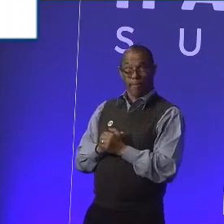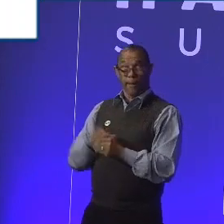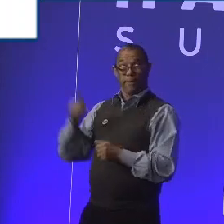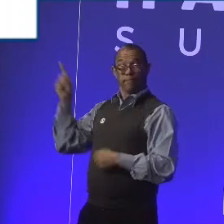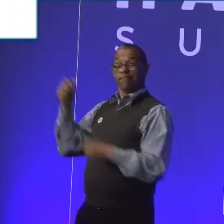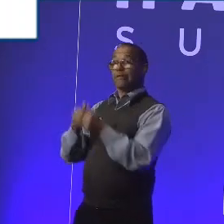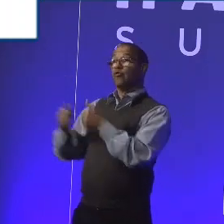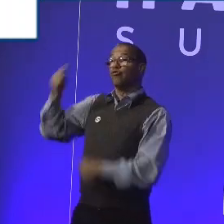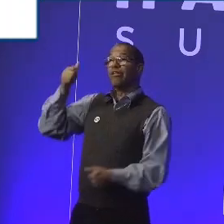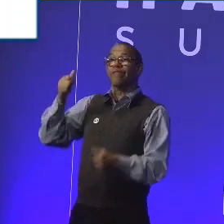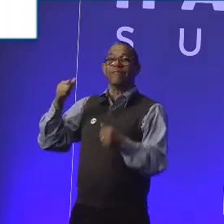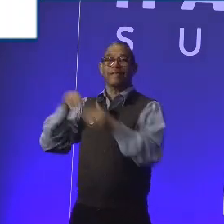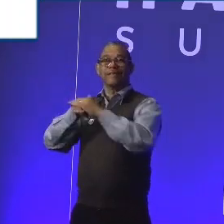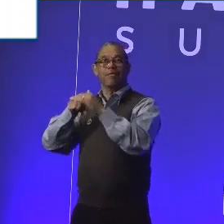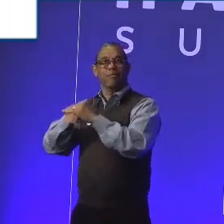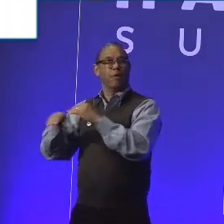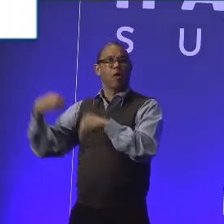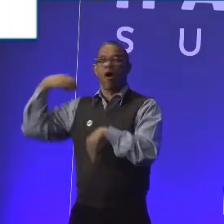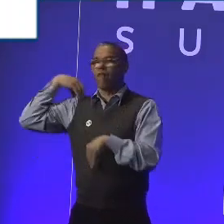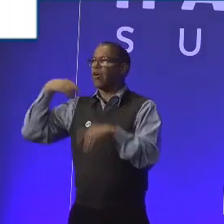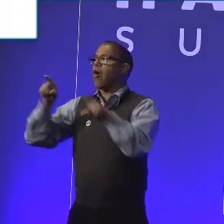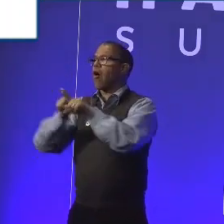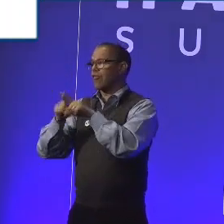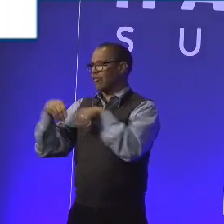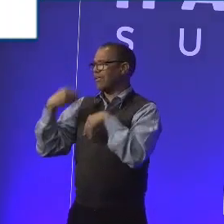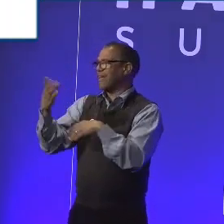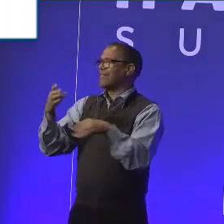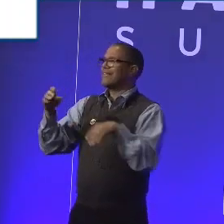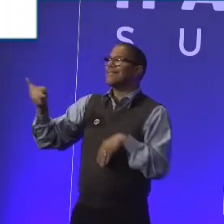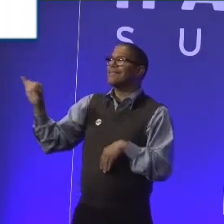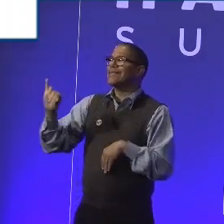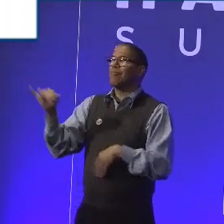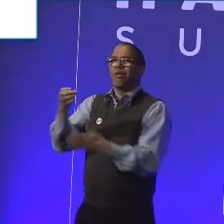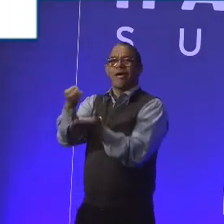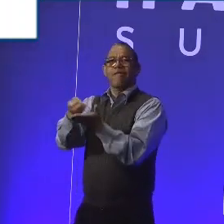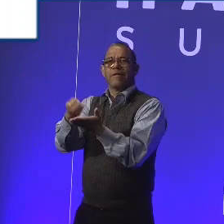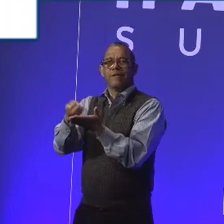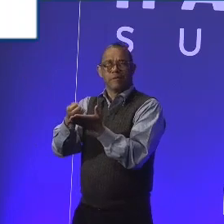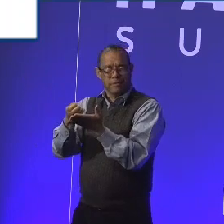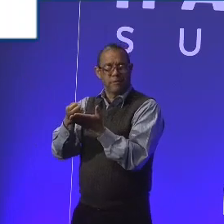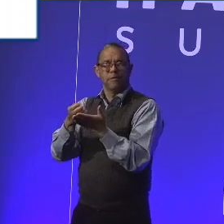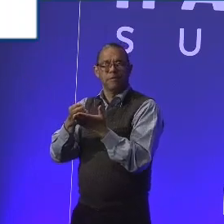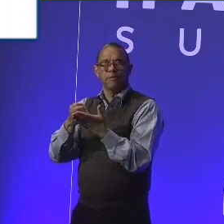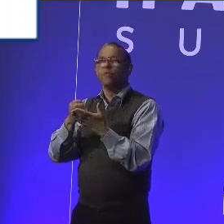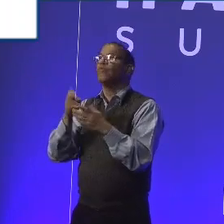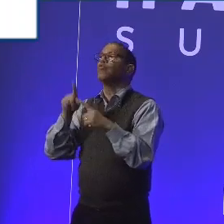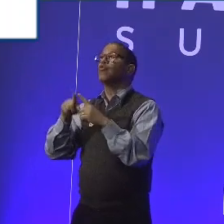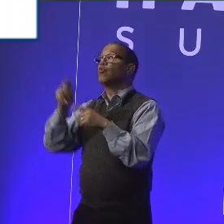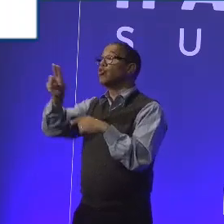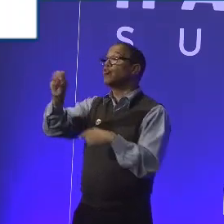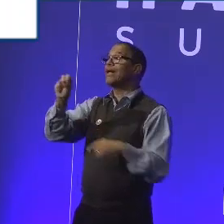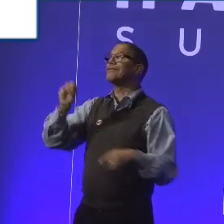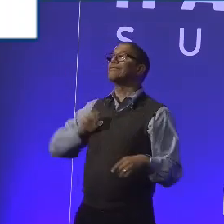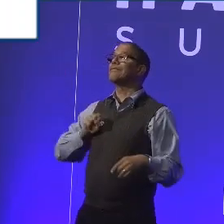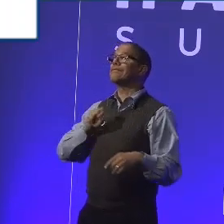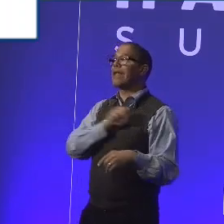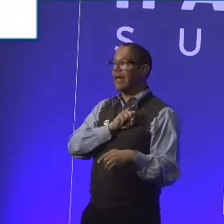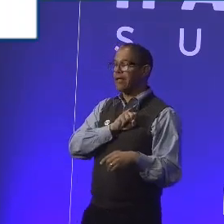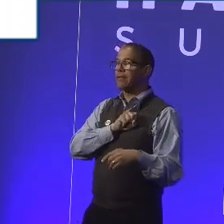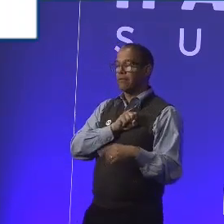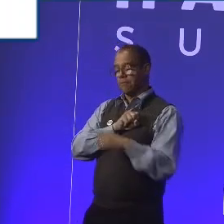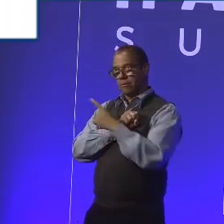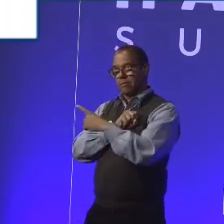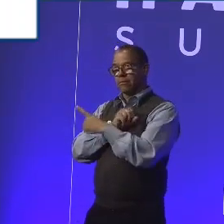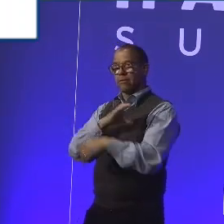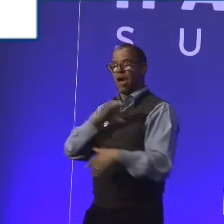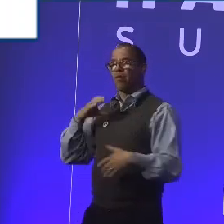accessibility officer, recently also gave a very similar evidence to the UK, the US Senate. And it came through loud